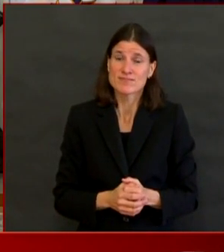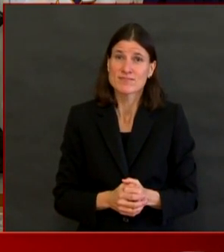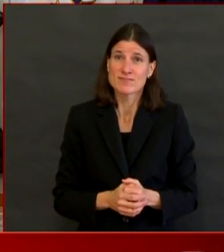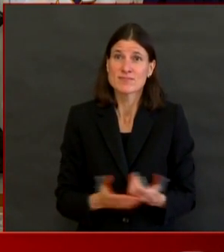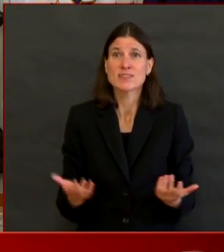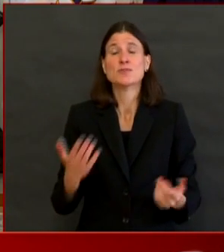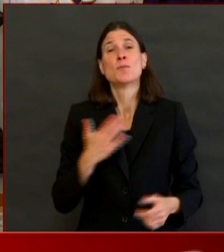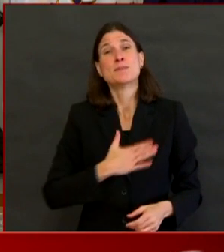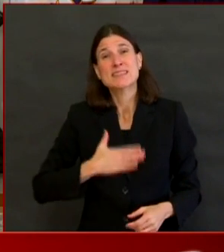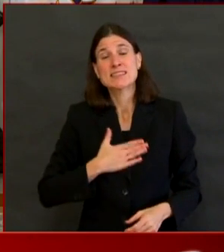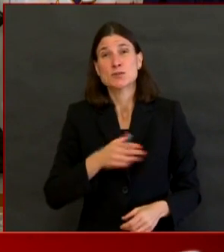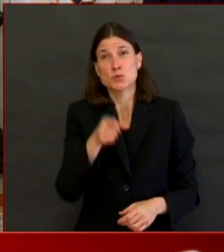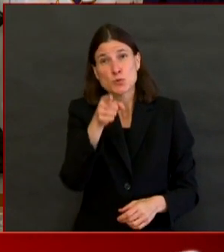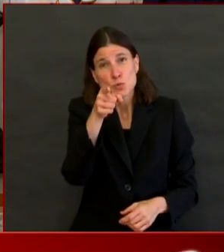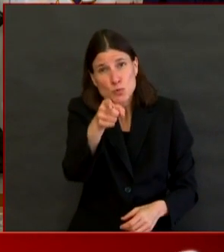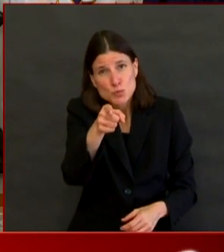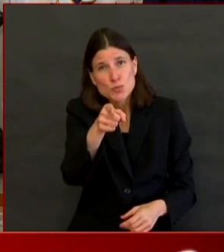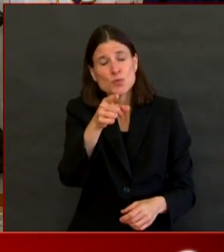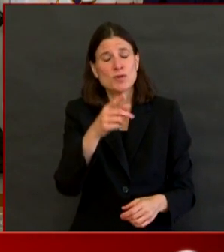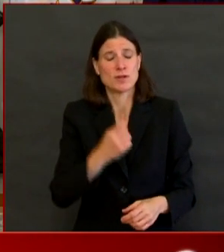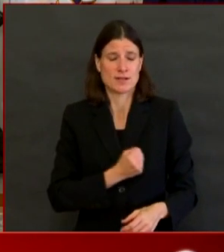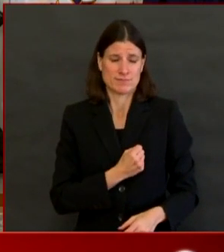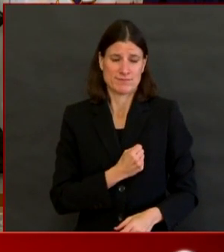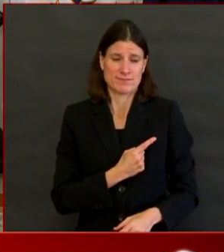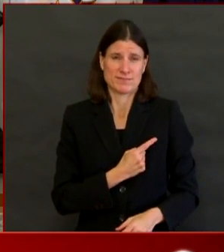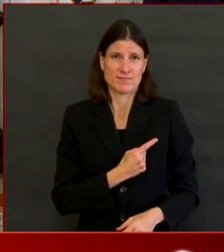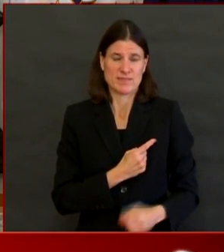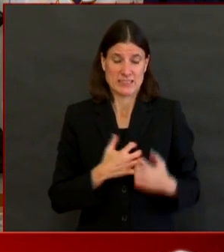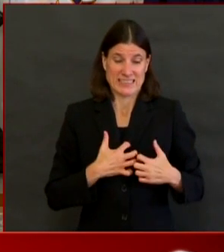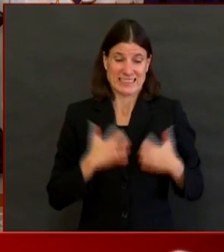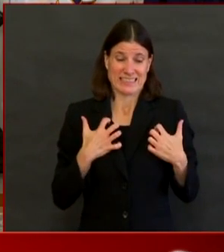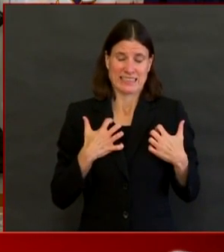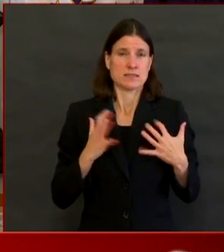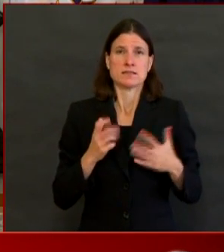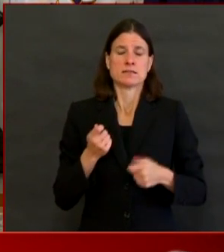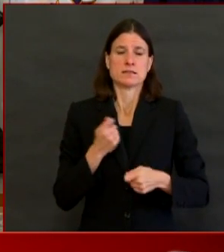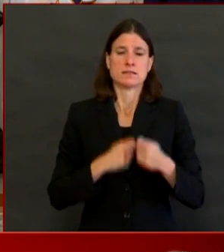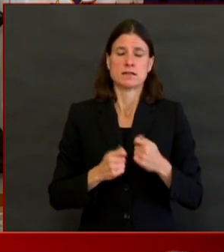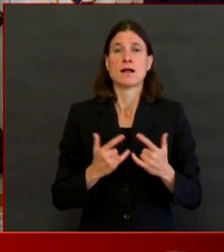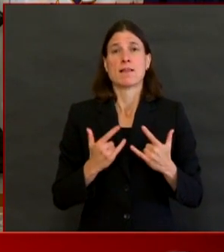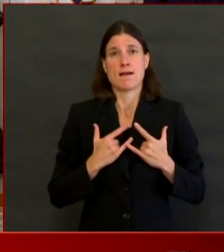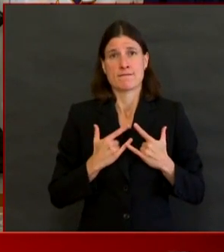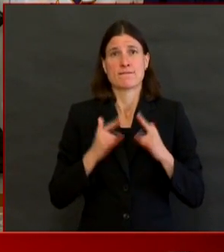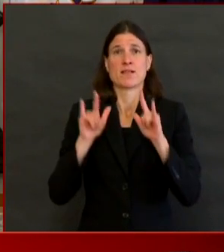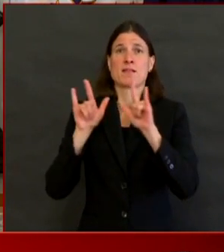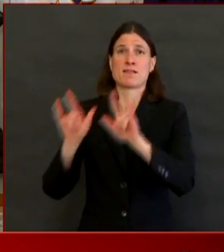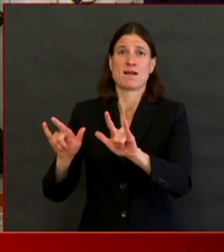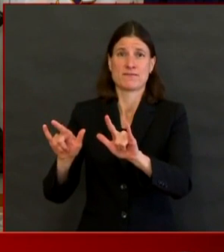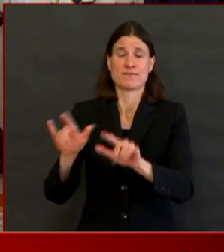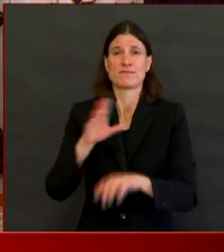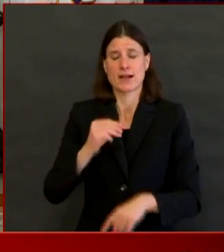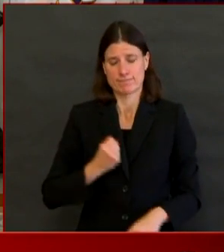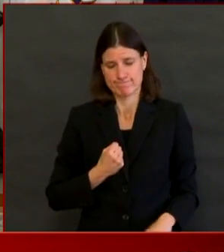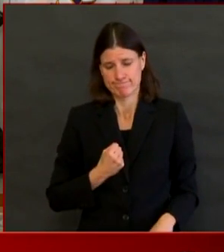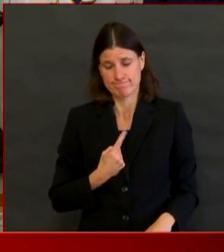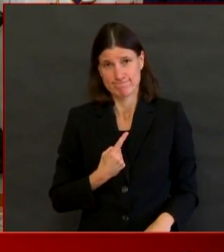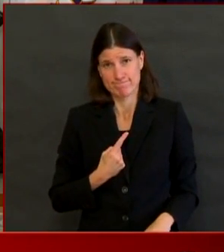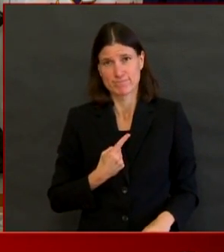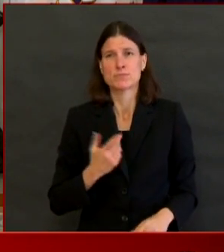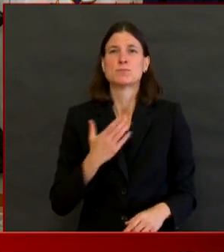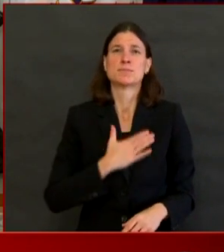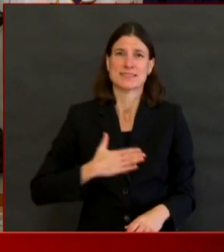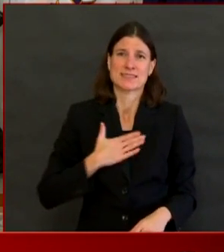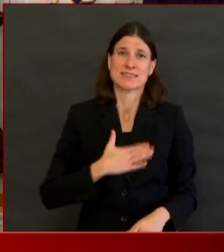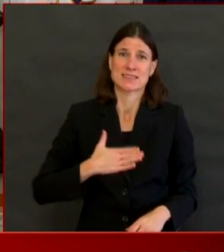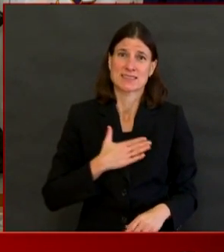understand that intent and to continue to work with us in helping you to keep your